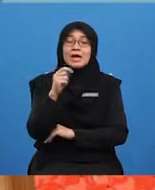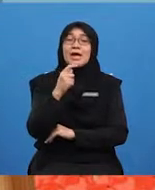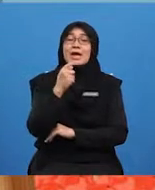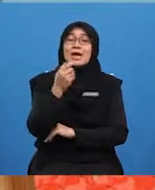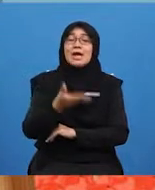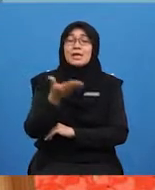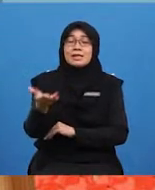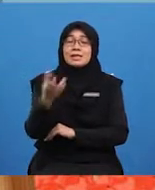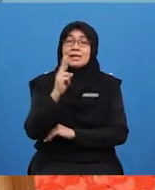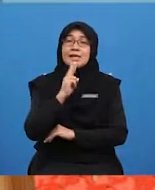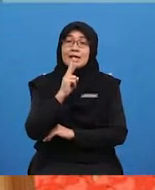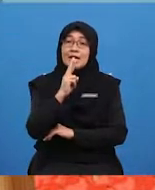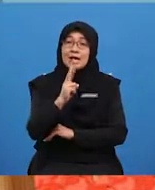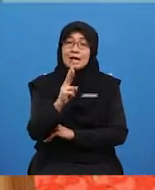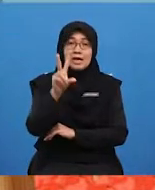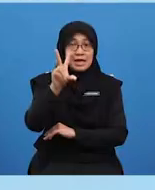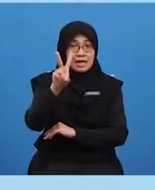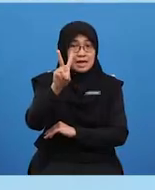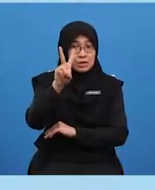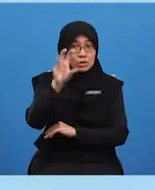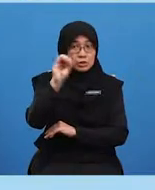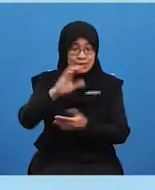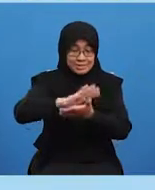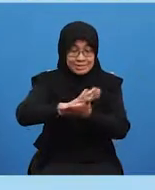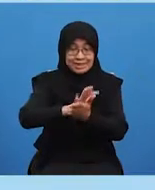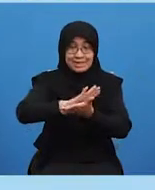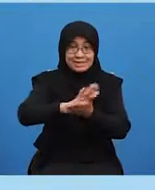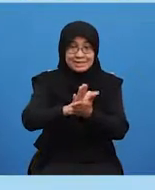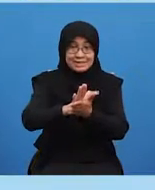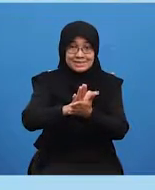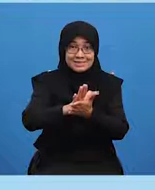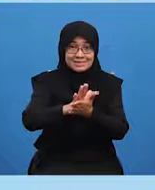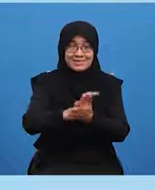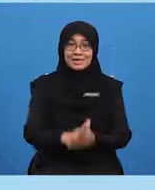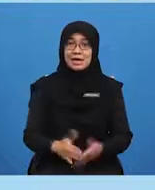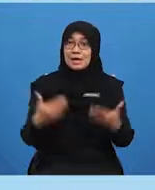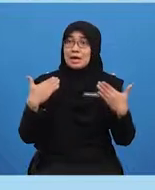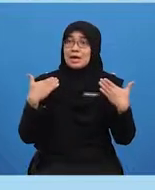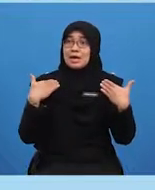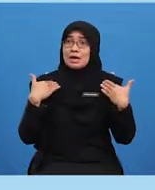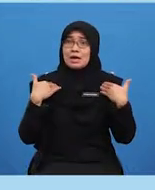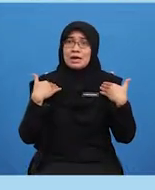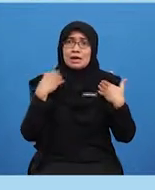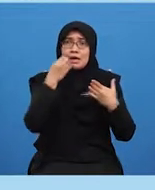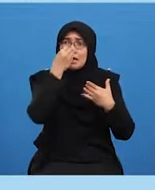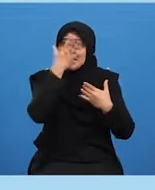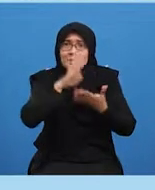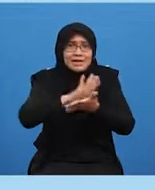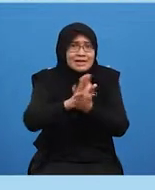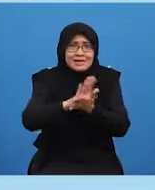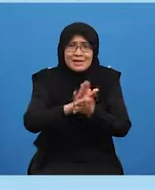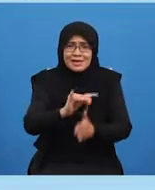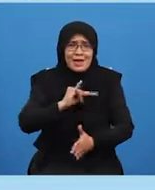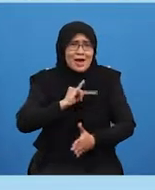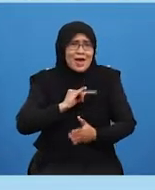20 cheese floating around. Did somebody say cheese? I love cheese!